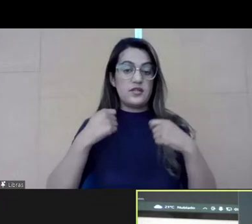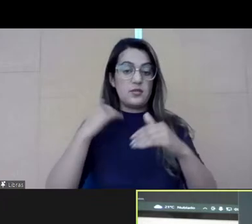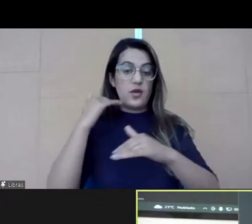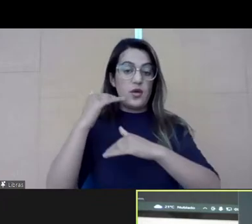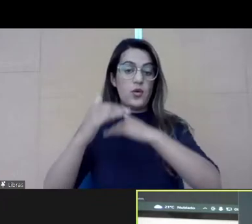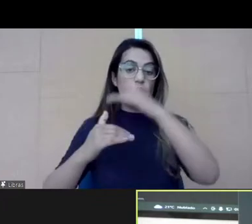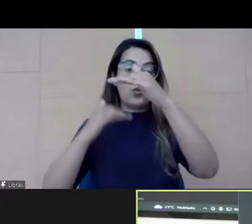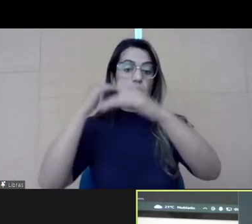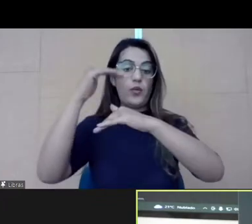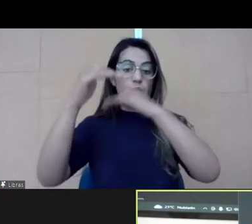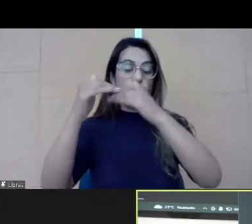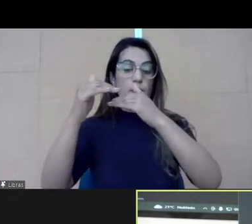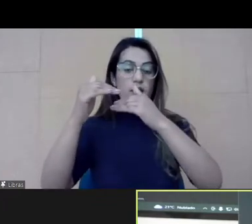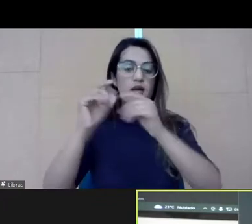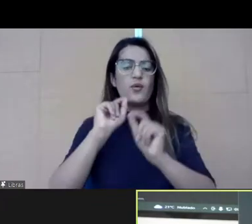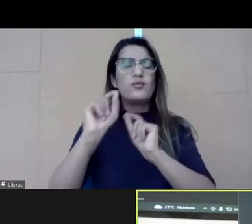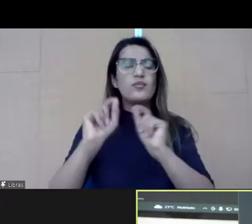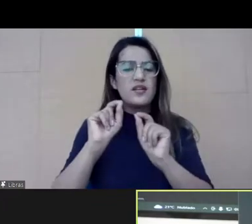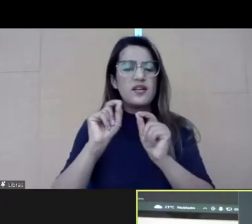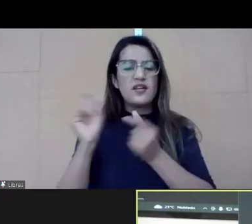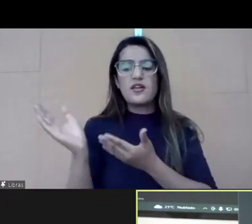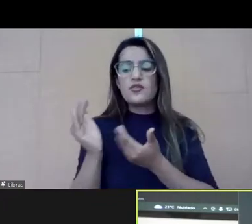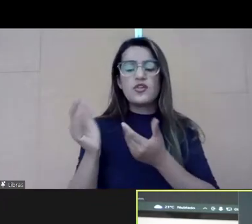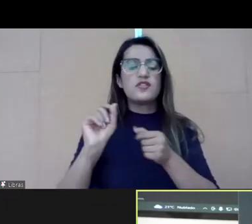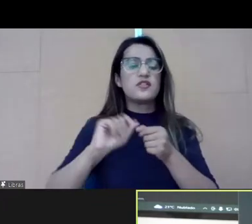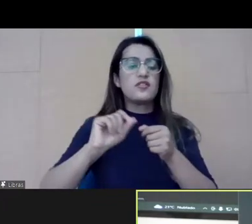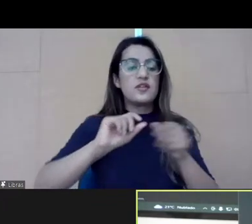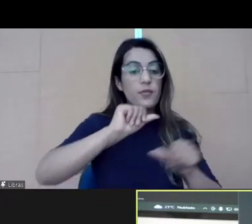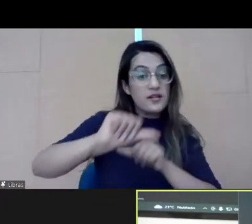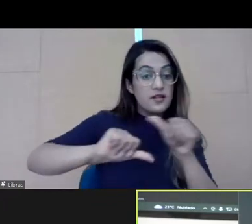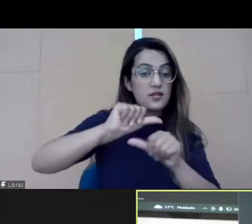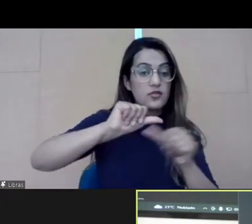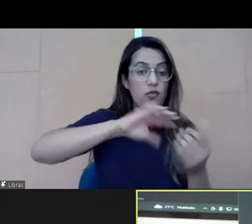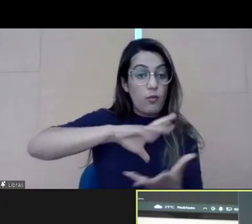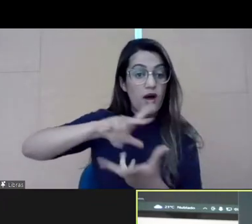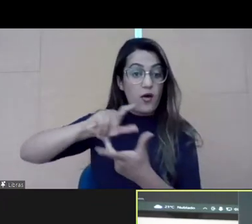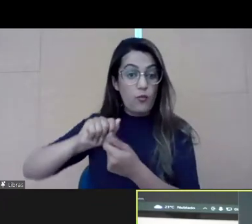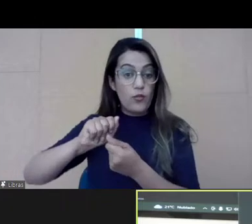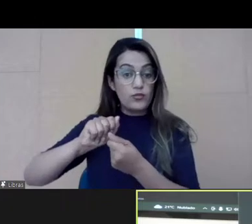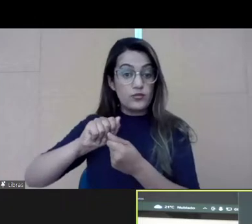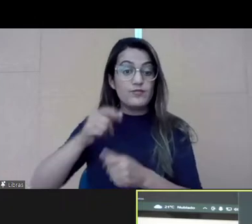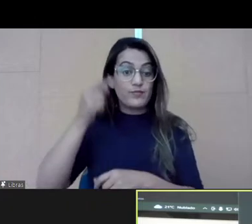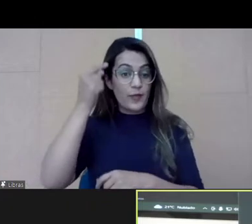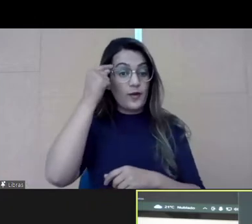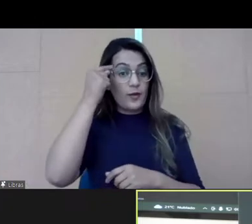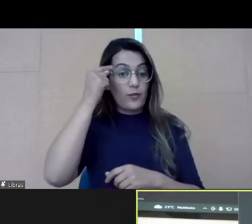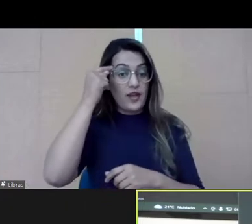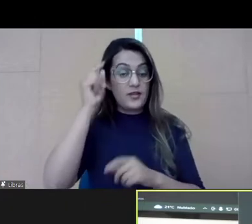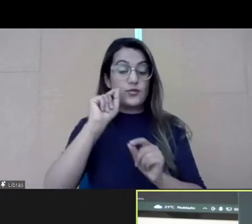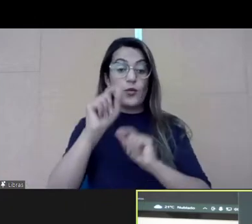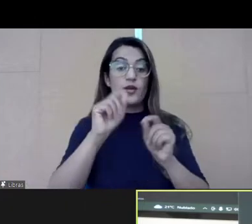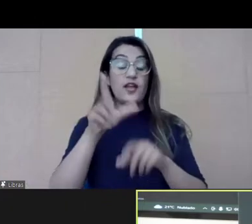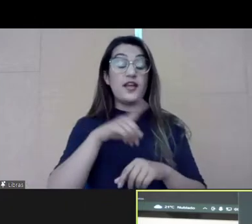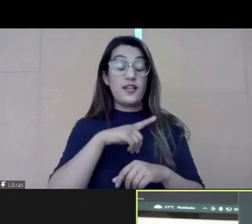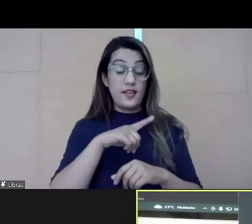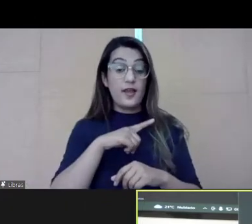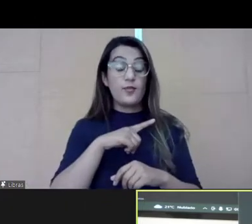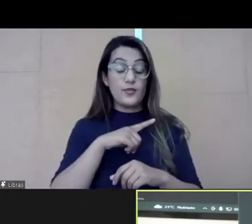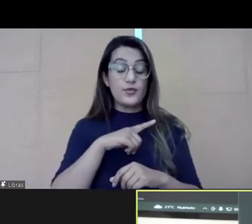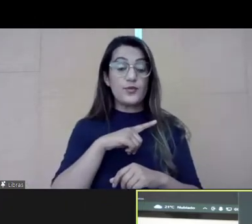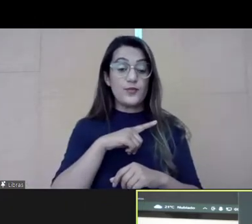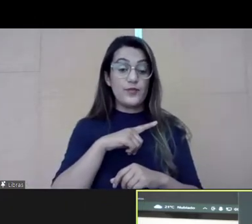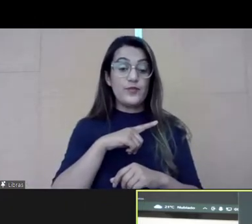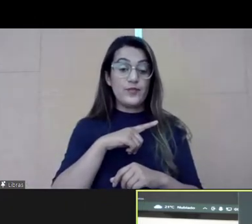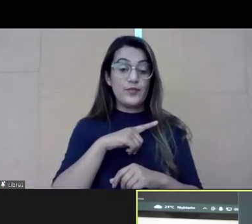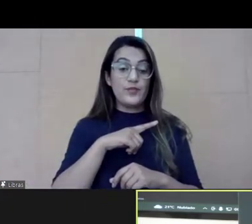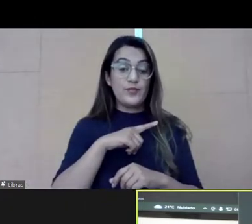changing the world. I still think that we have some bias